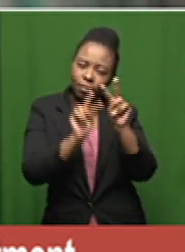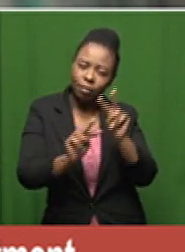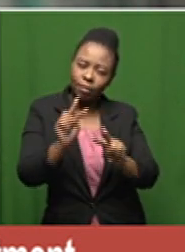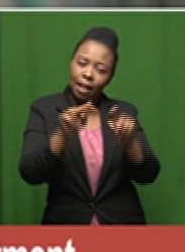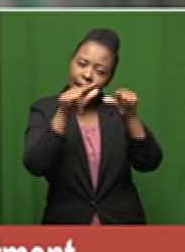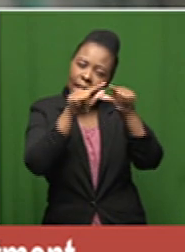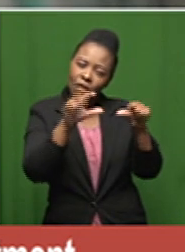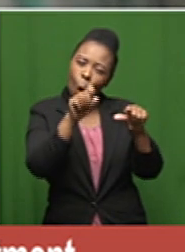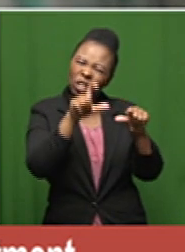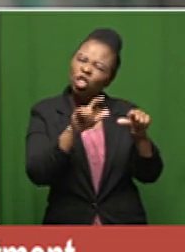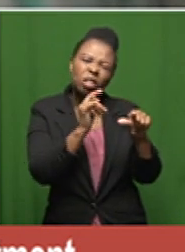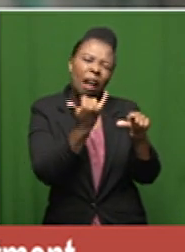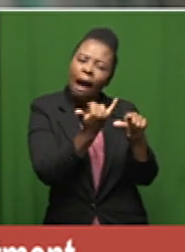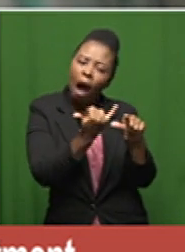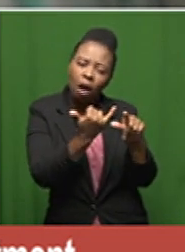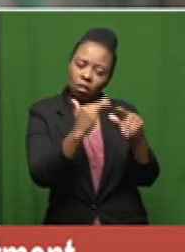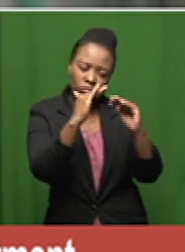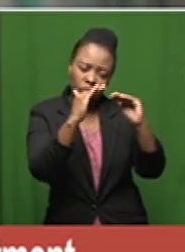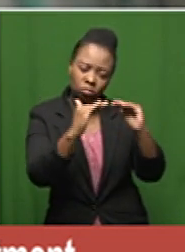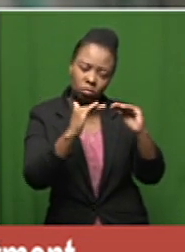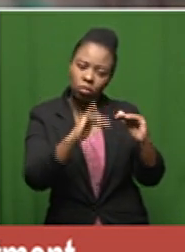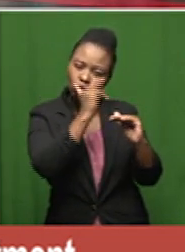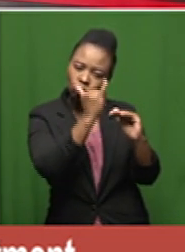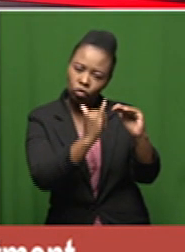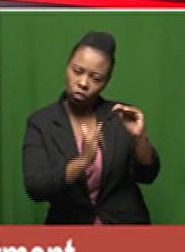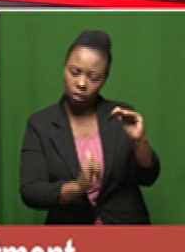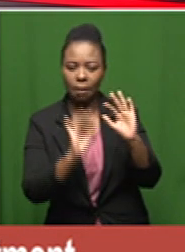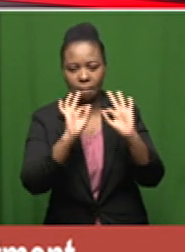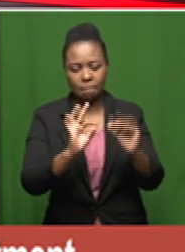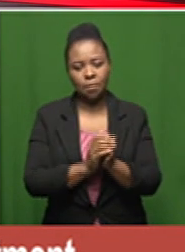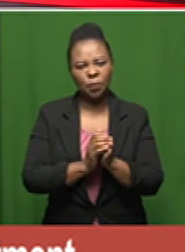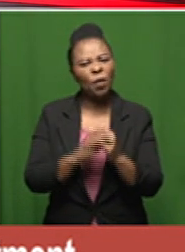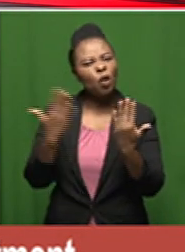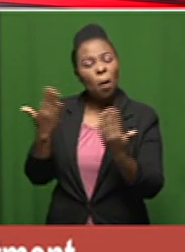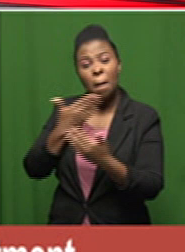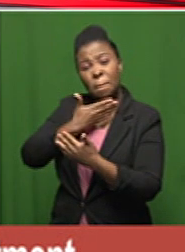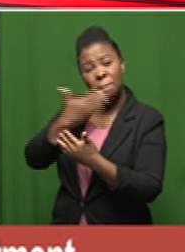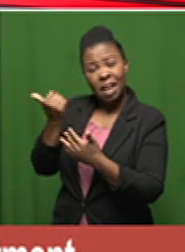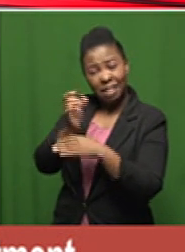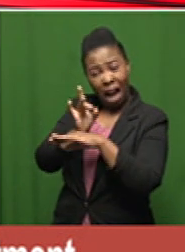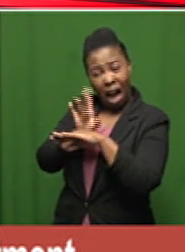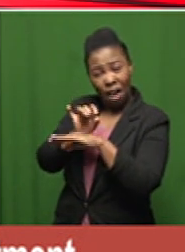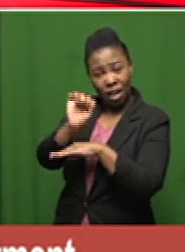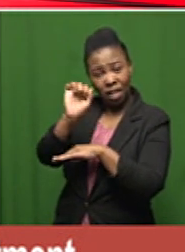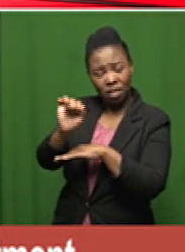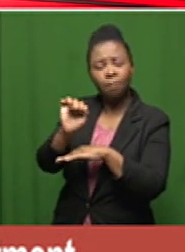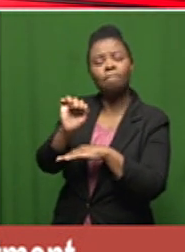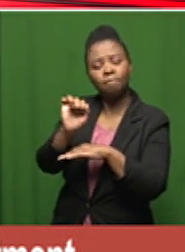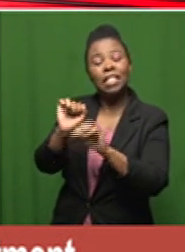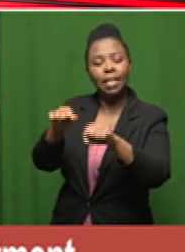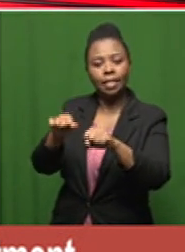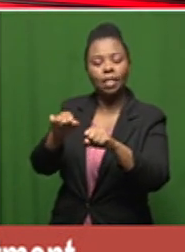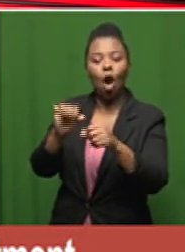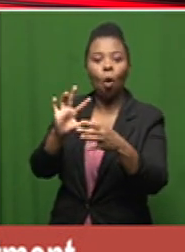oxygen levels actually are all right so your best advice is yes um oxygen at home is